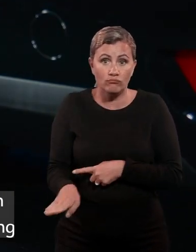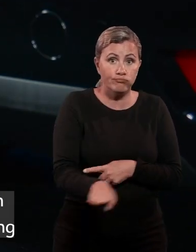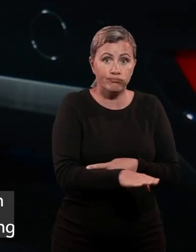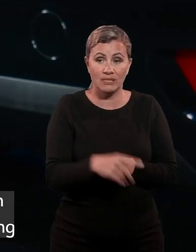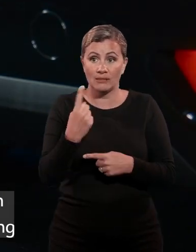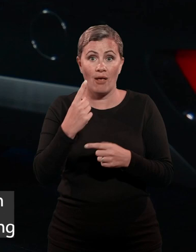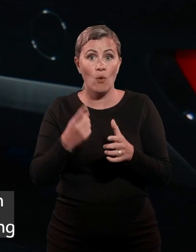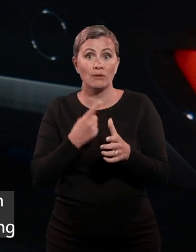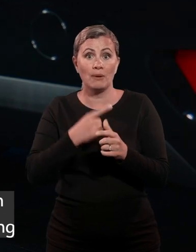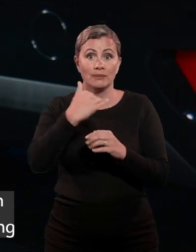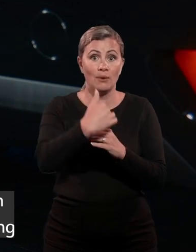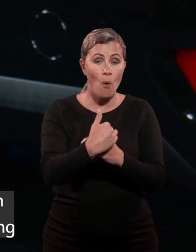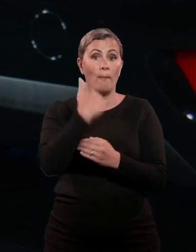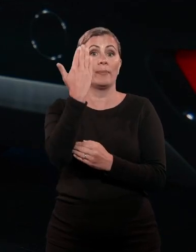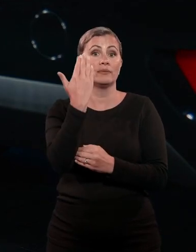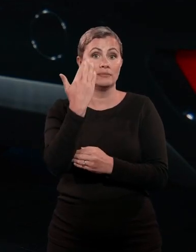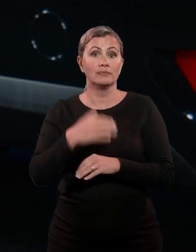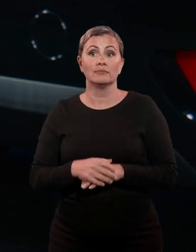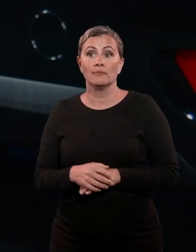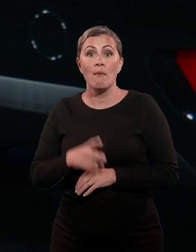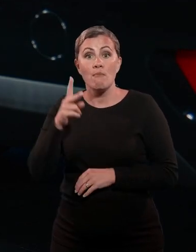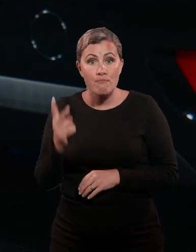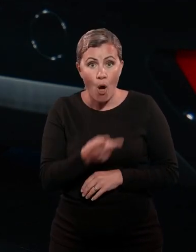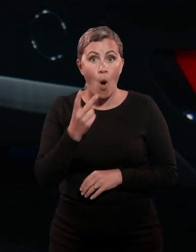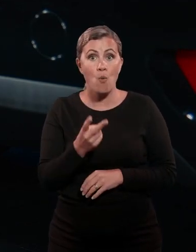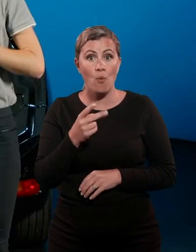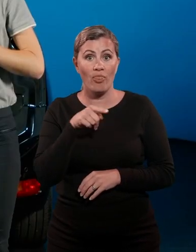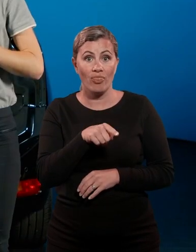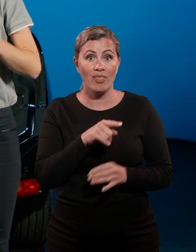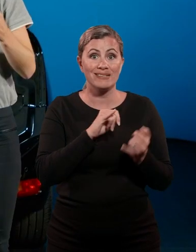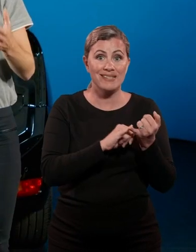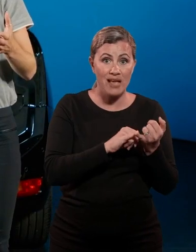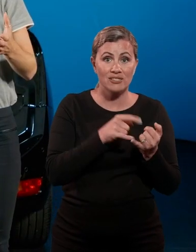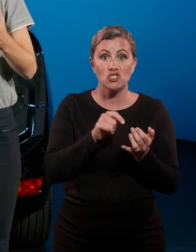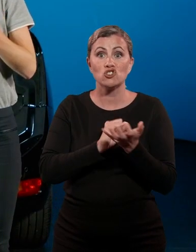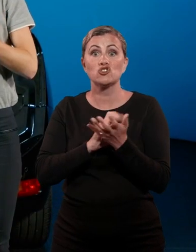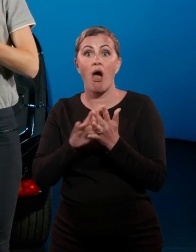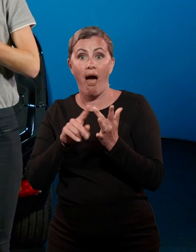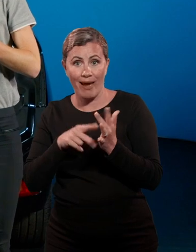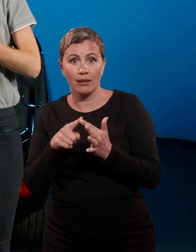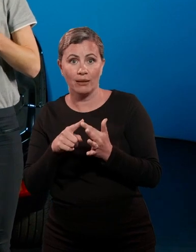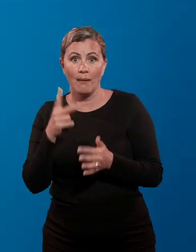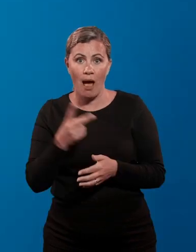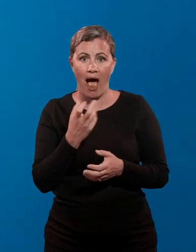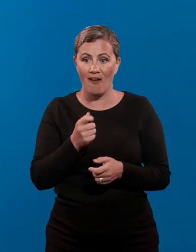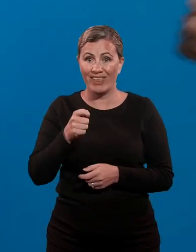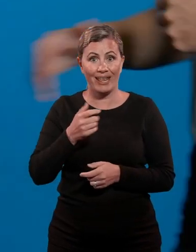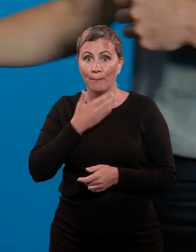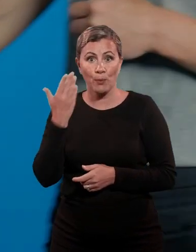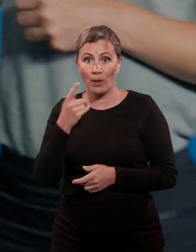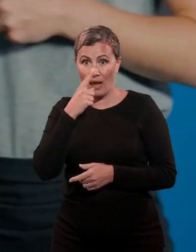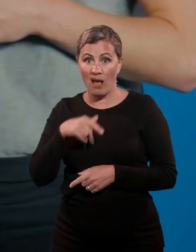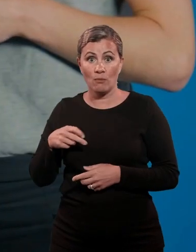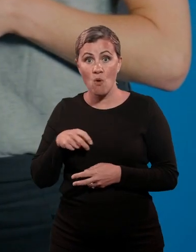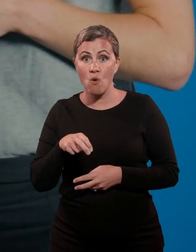when your hands are full by just moving your foot beneath the sensor mounted in the bumper. Both Sense and Shine versions also come with